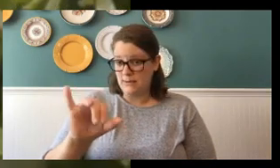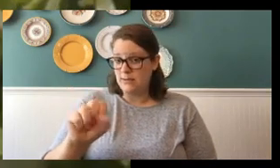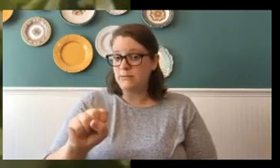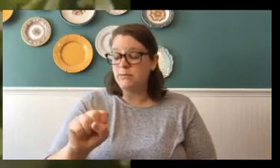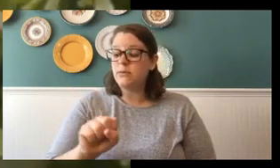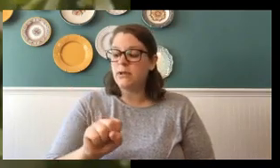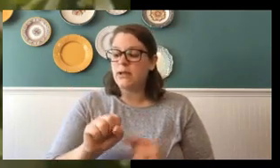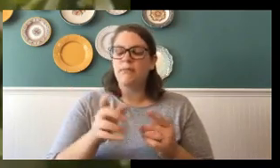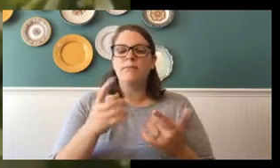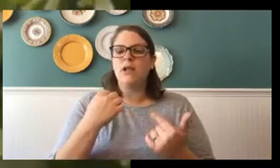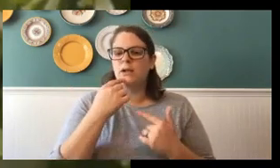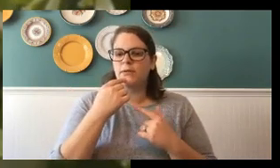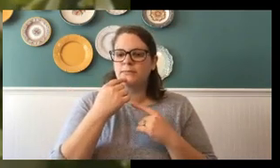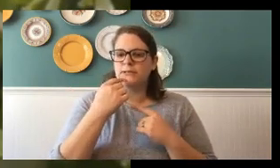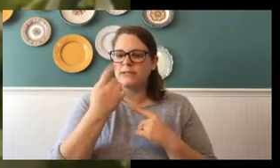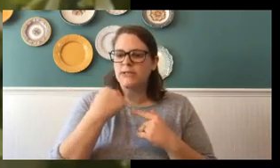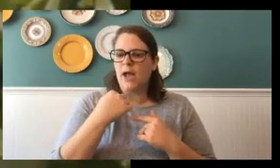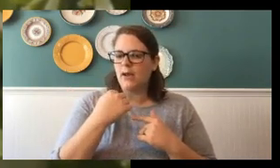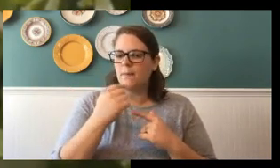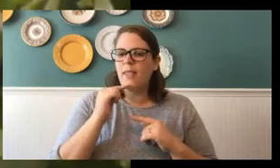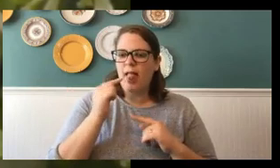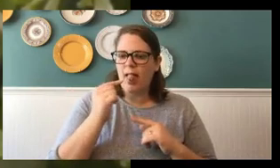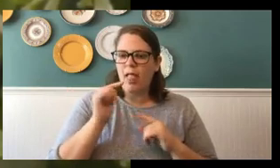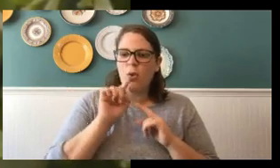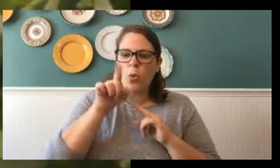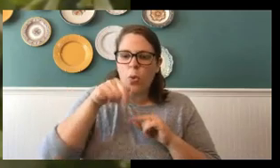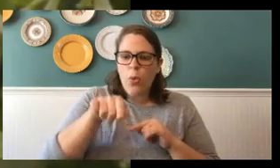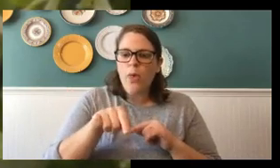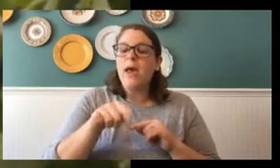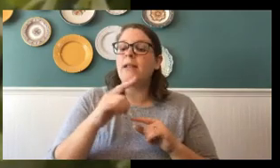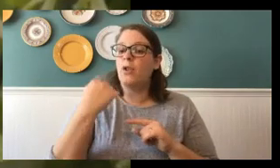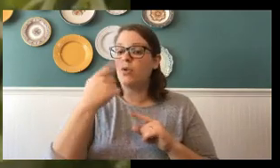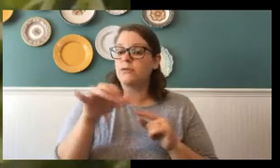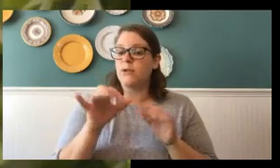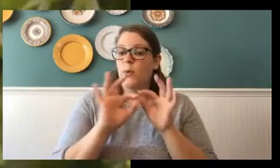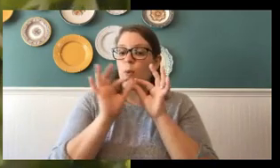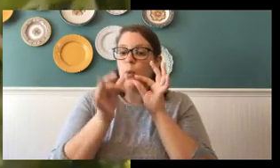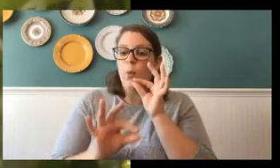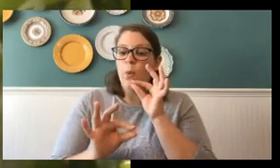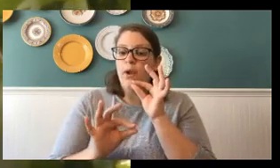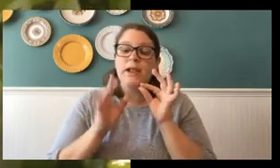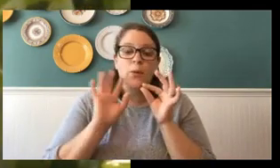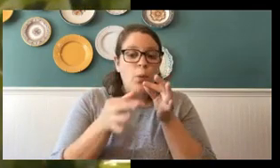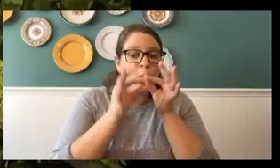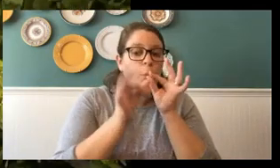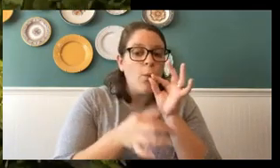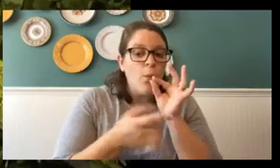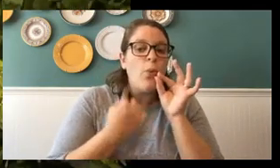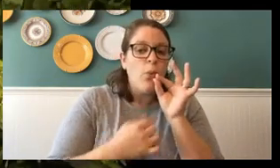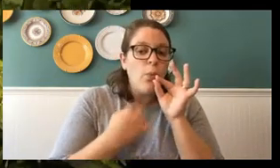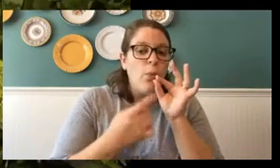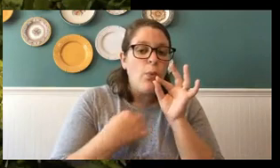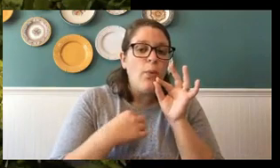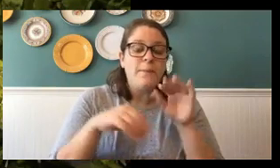tongue. So, the butterflies will fly around, fly around, and they will sip with that proboscis inside the